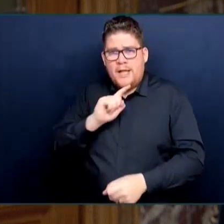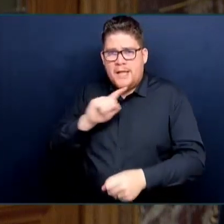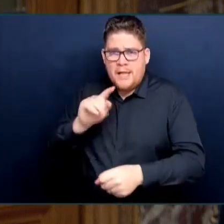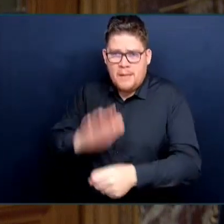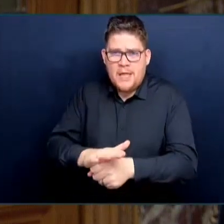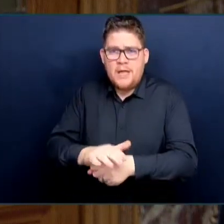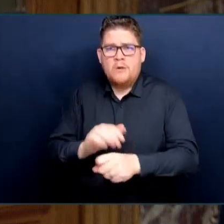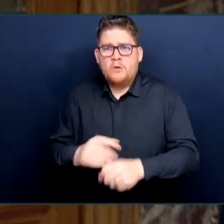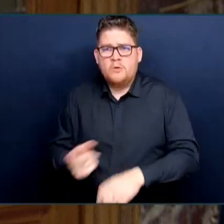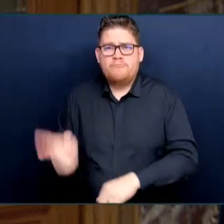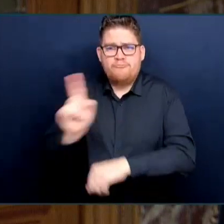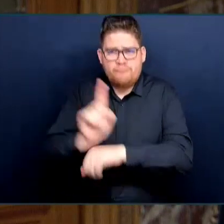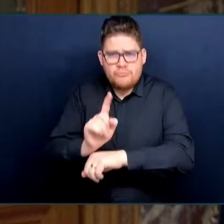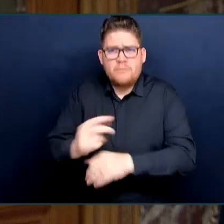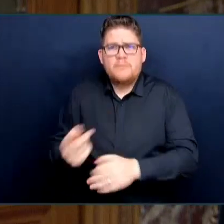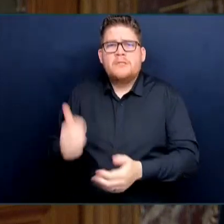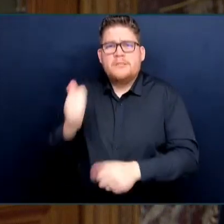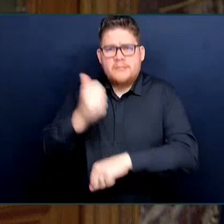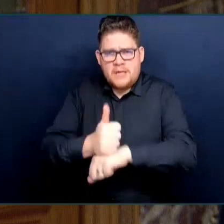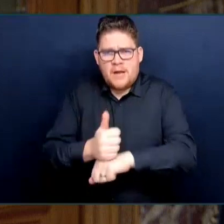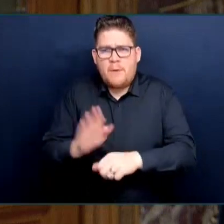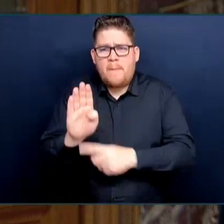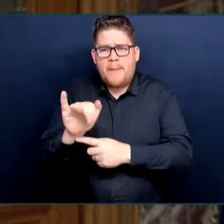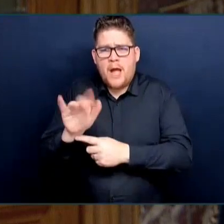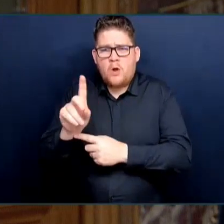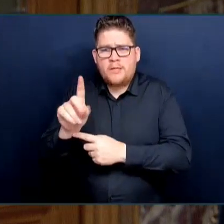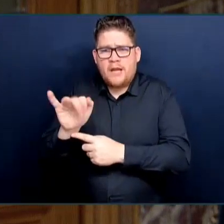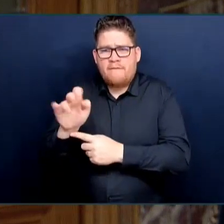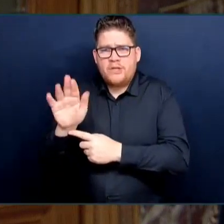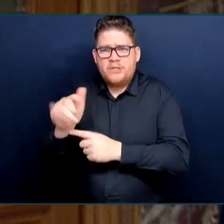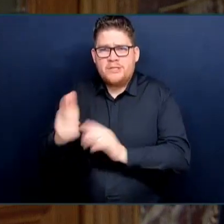it's not like we're debating any other legislation in this House right now.